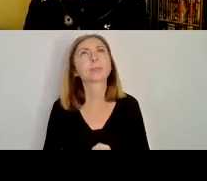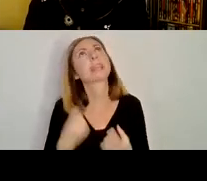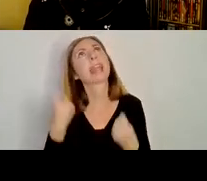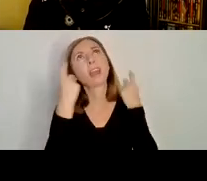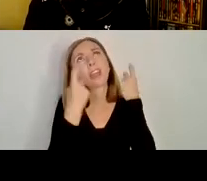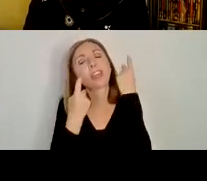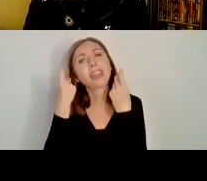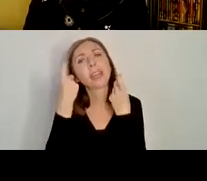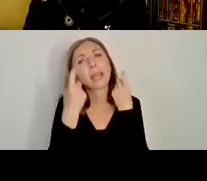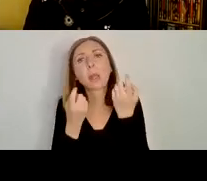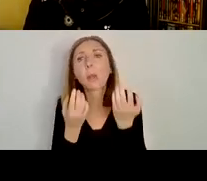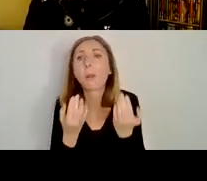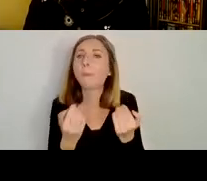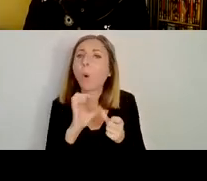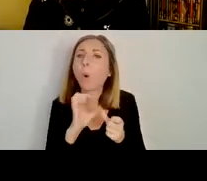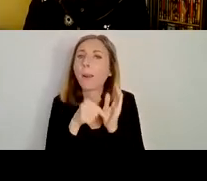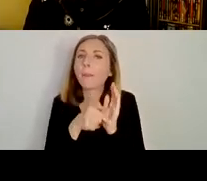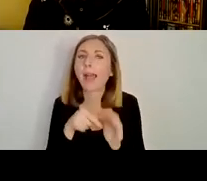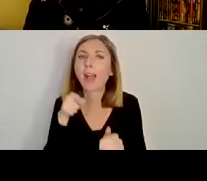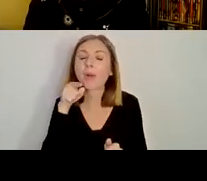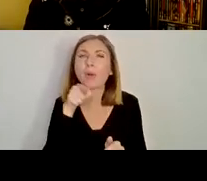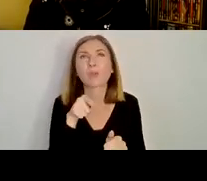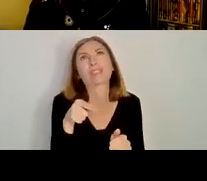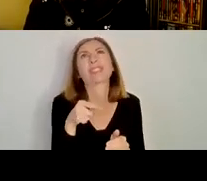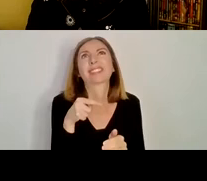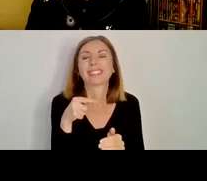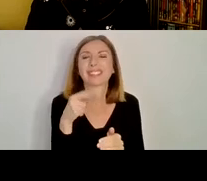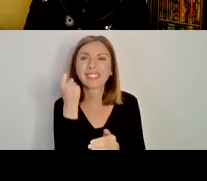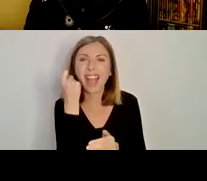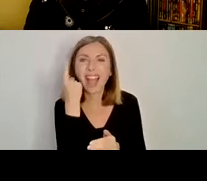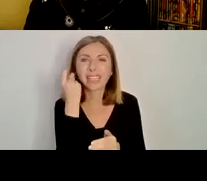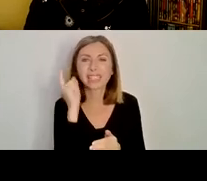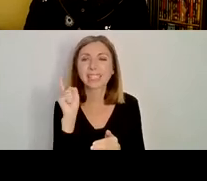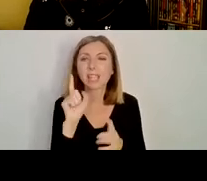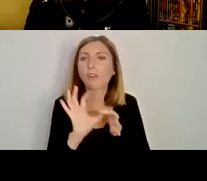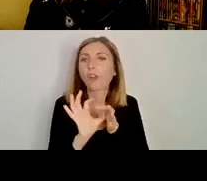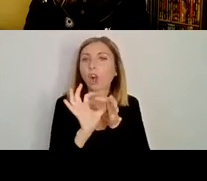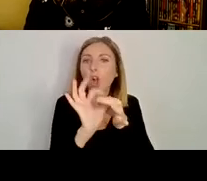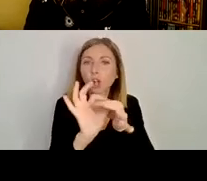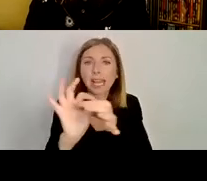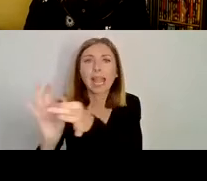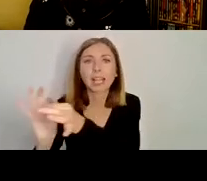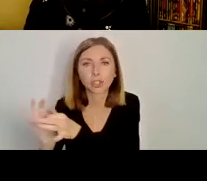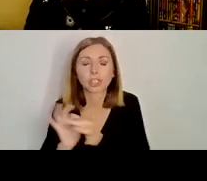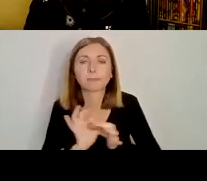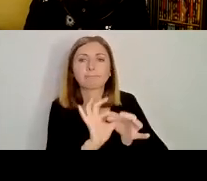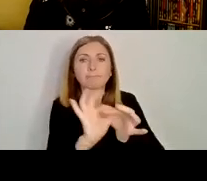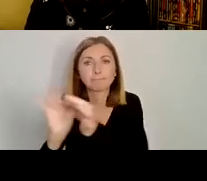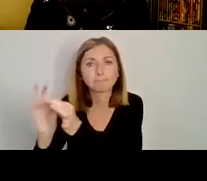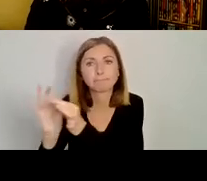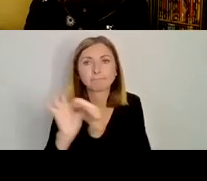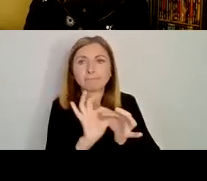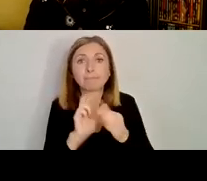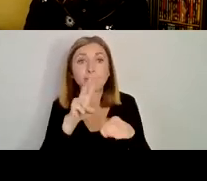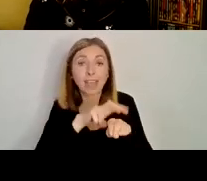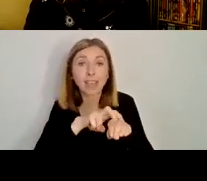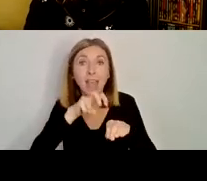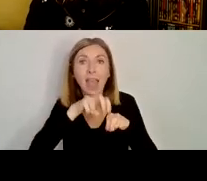a little bit more about this idea of connection and connection across the Irish Sea.